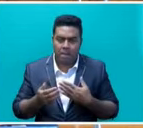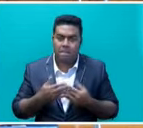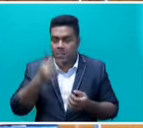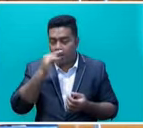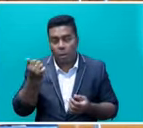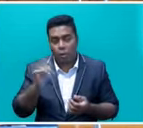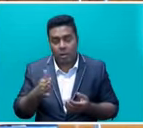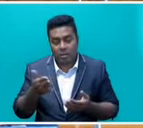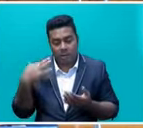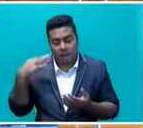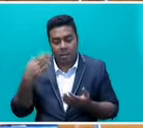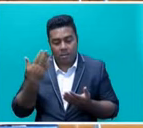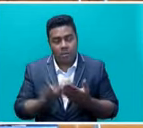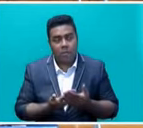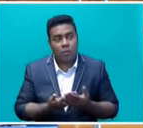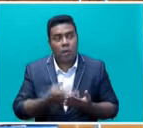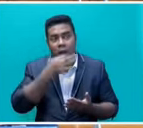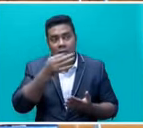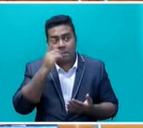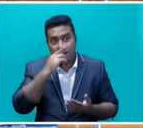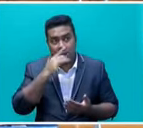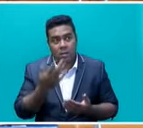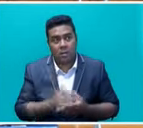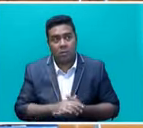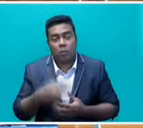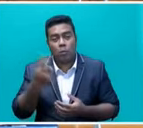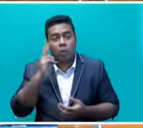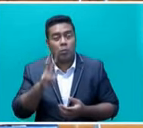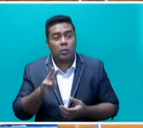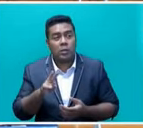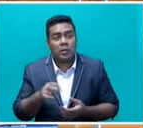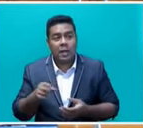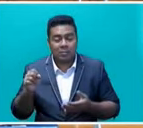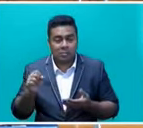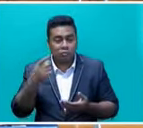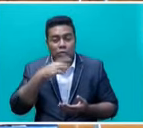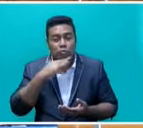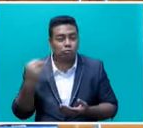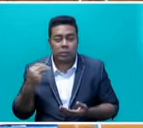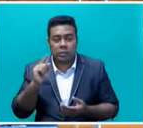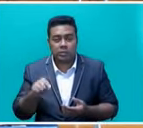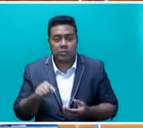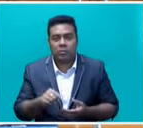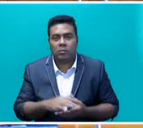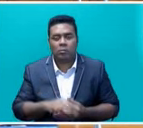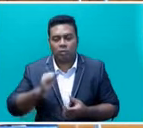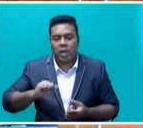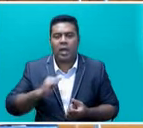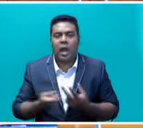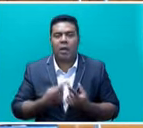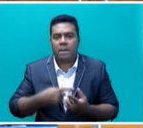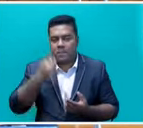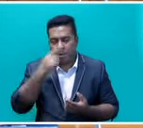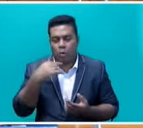need to consider. We urge those people who are looking at scheming the system, please don't do that, because you're denying other people who